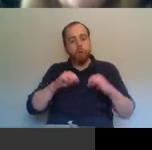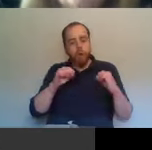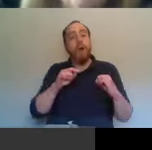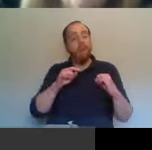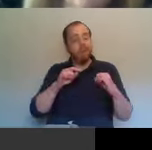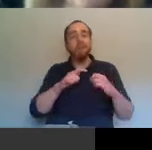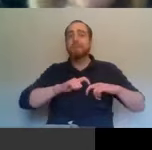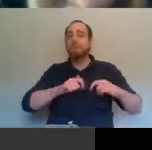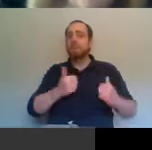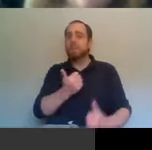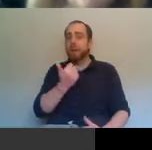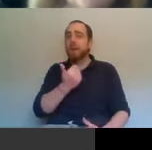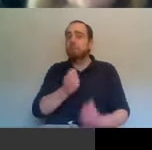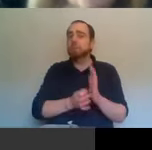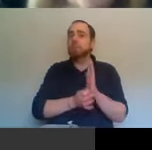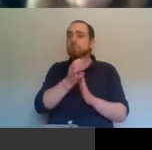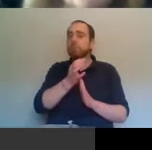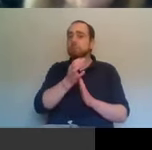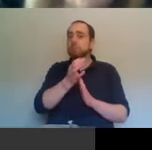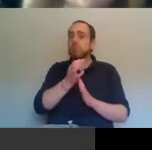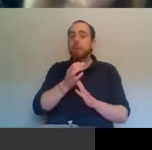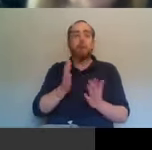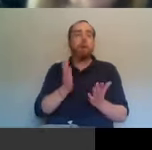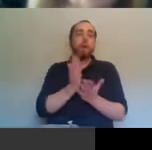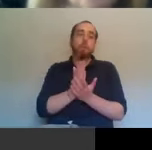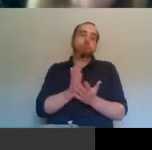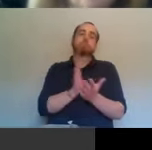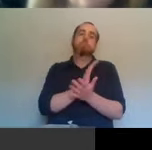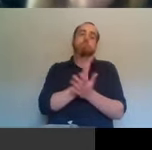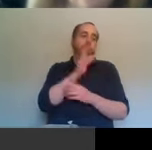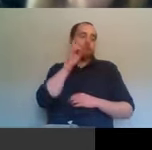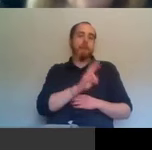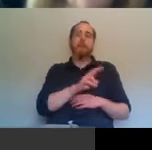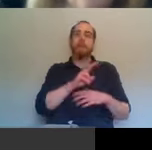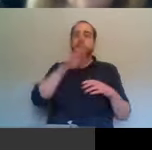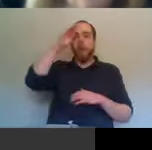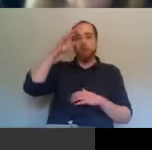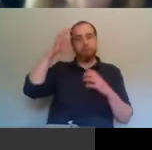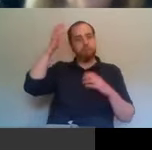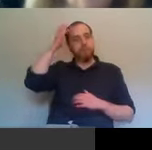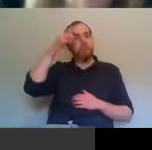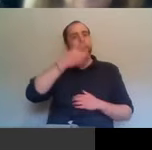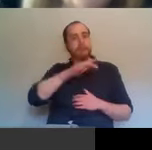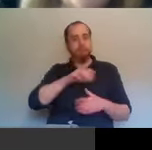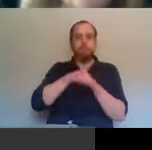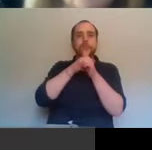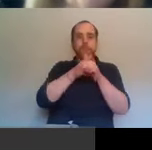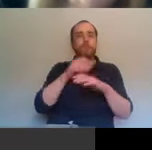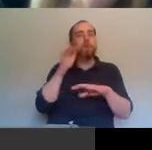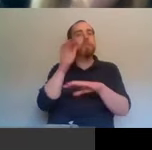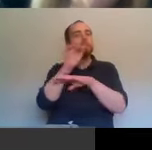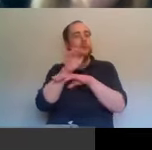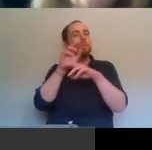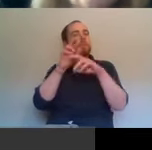And I, and I'm very pleased the Irish government has ensured the Erasmus system will continue for, for, for, for, for Northern Ireland students.